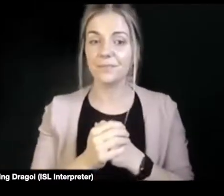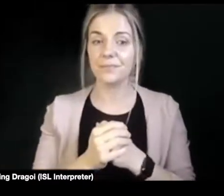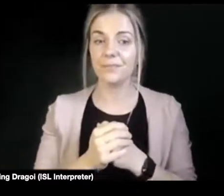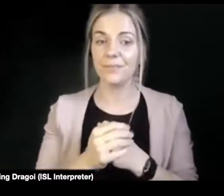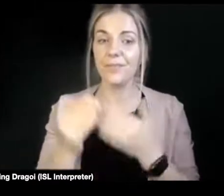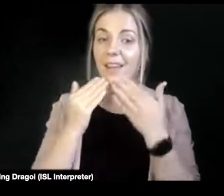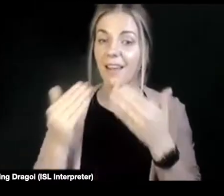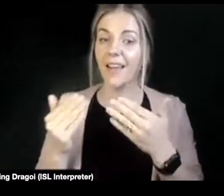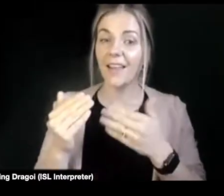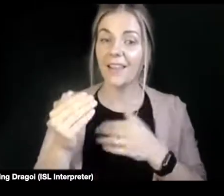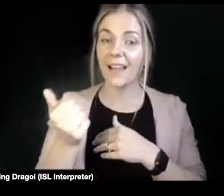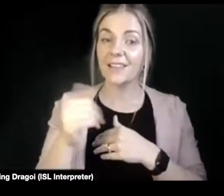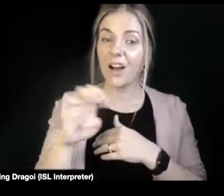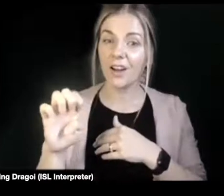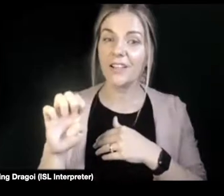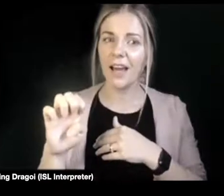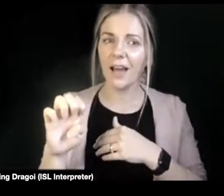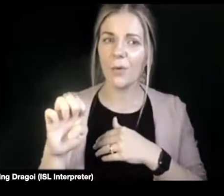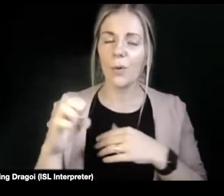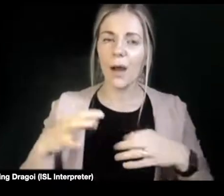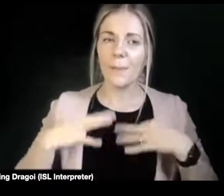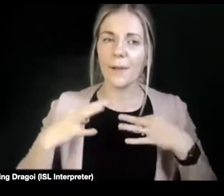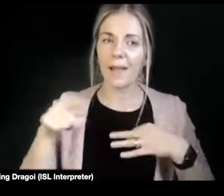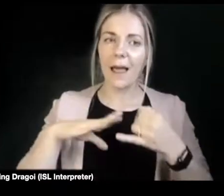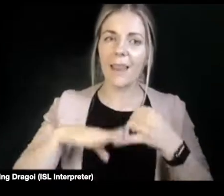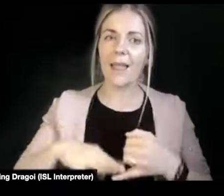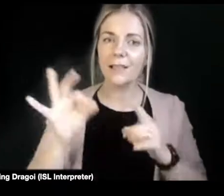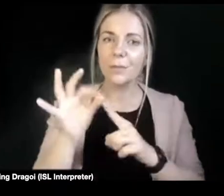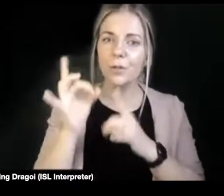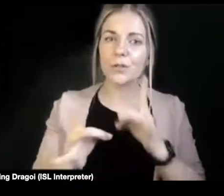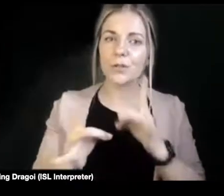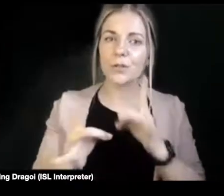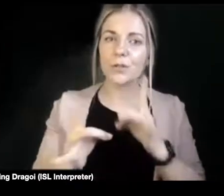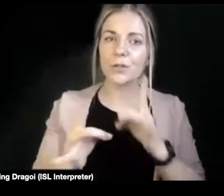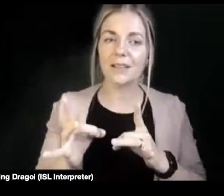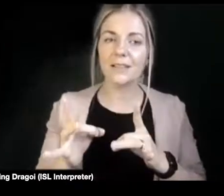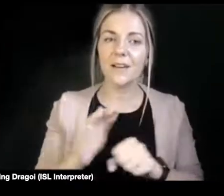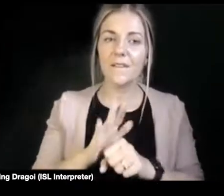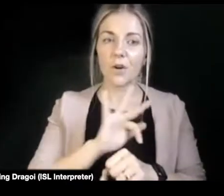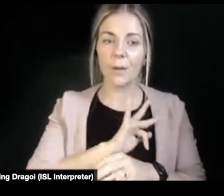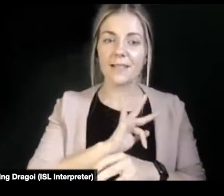that last point you made, just for myself. A quick, quick example.